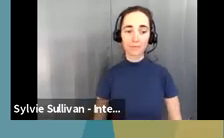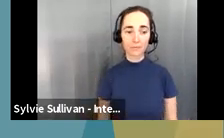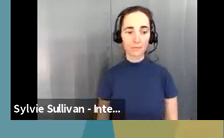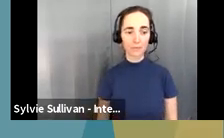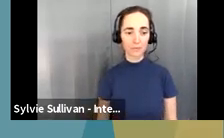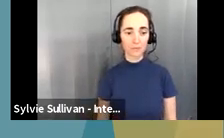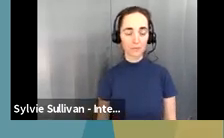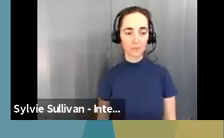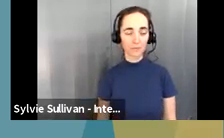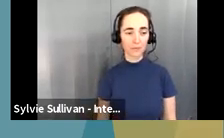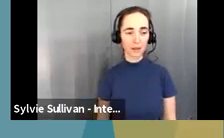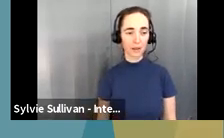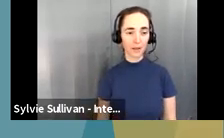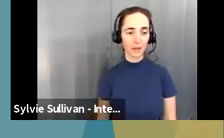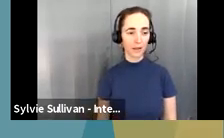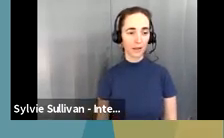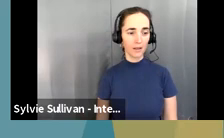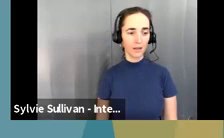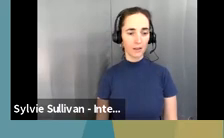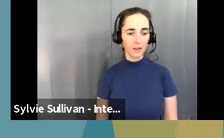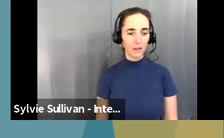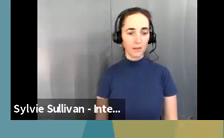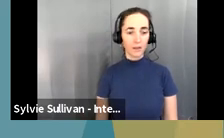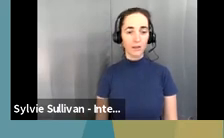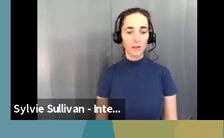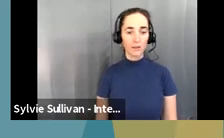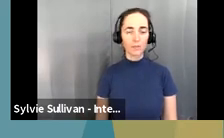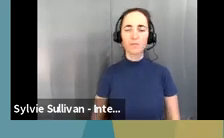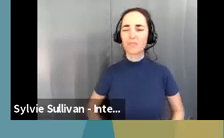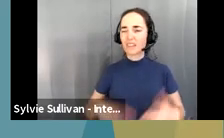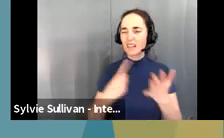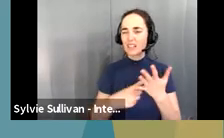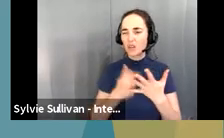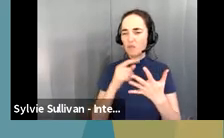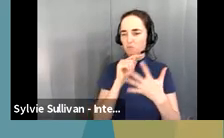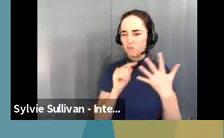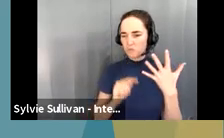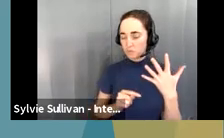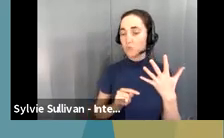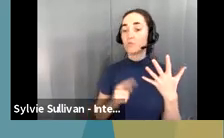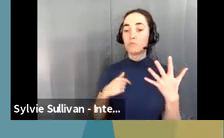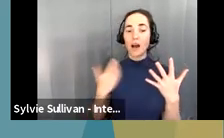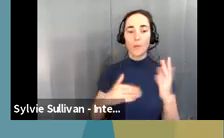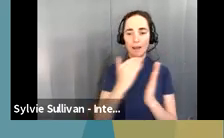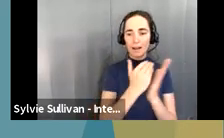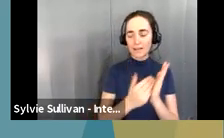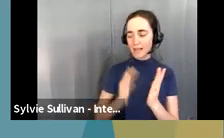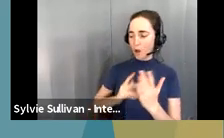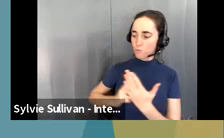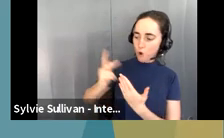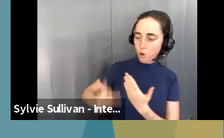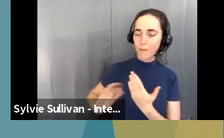So, just to go over a couple of things, I've listed out some of these things about our program and initiatives, and I've talked about it before,